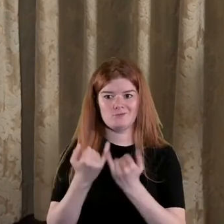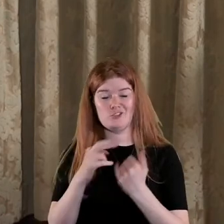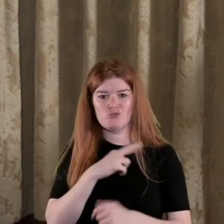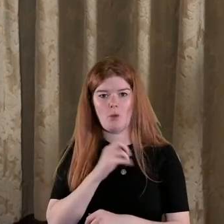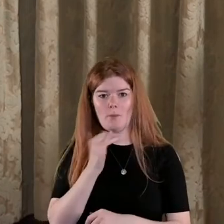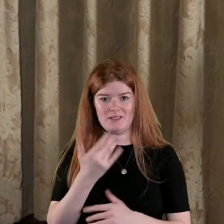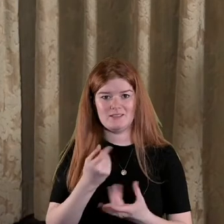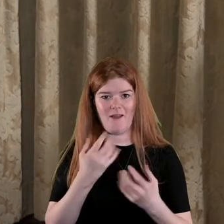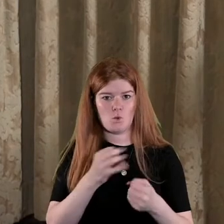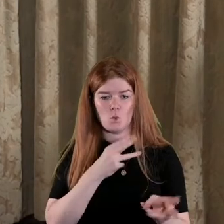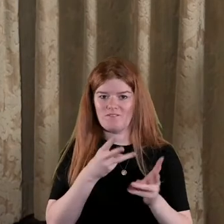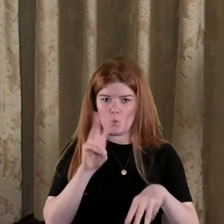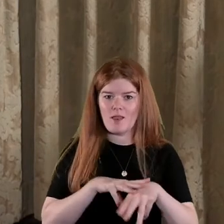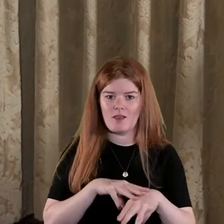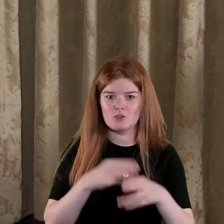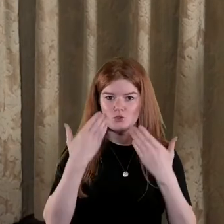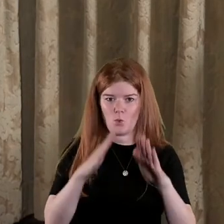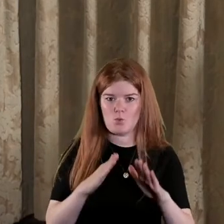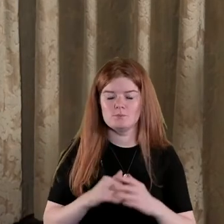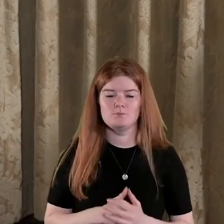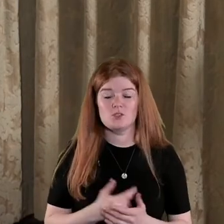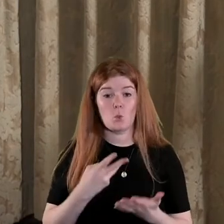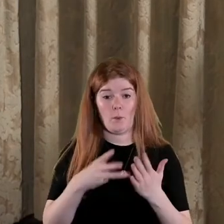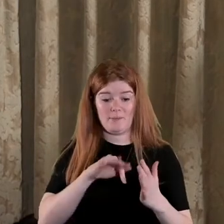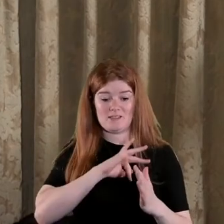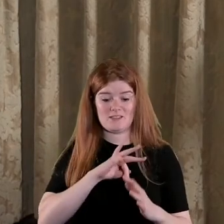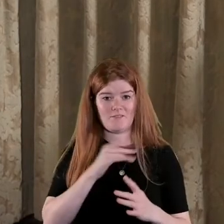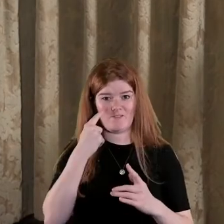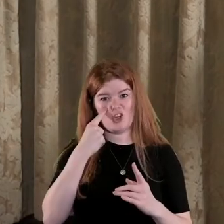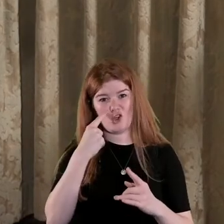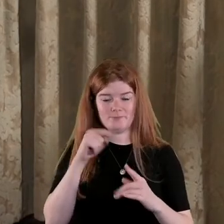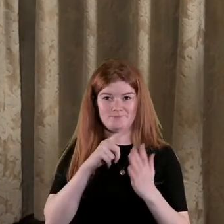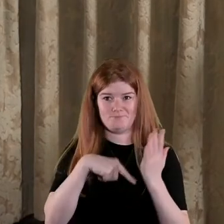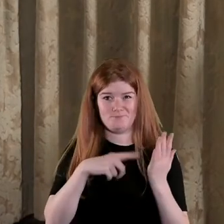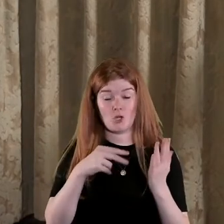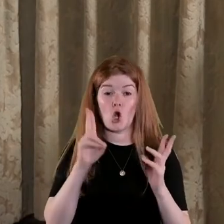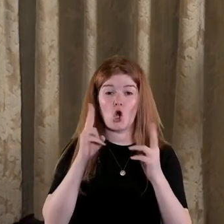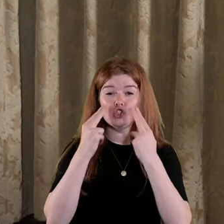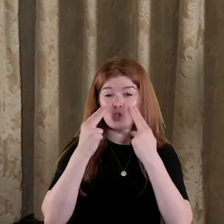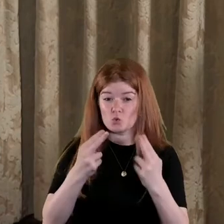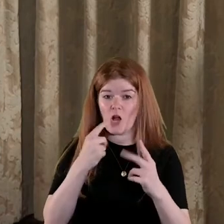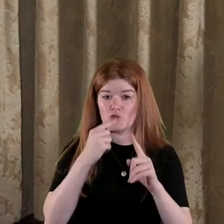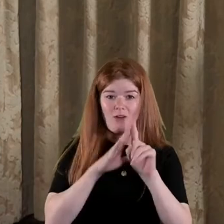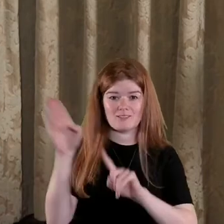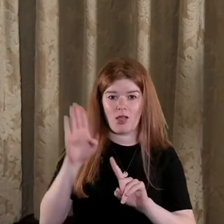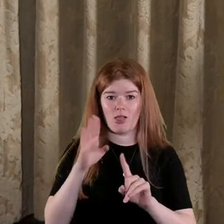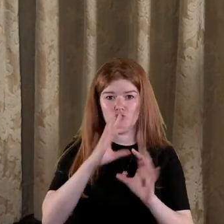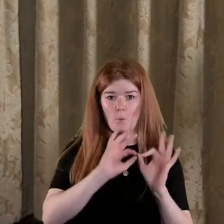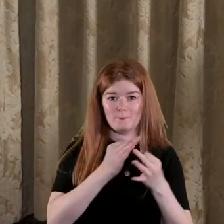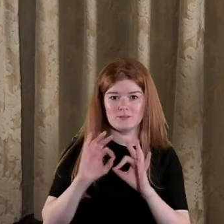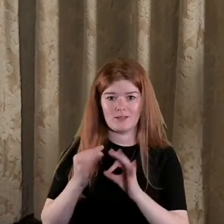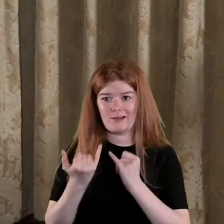had that was really effective to play so when I was looking at these slightly unusual radical circles so